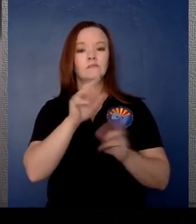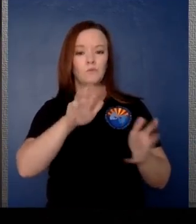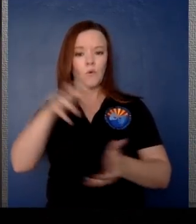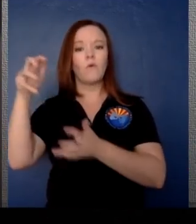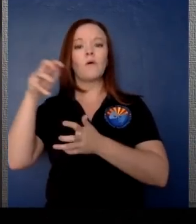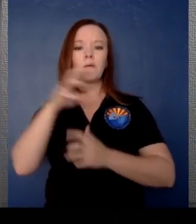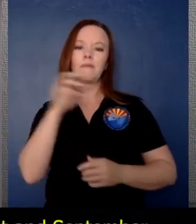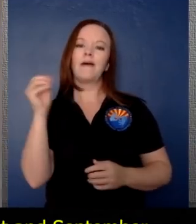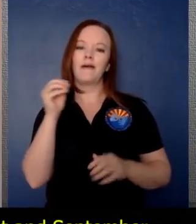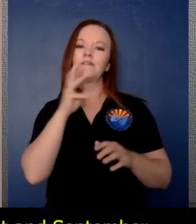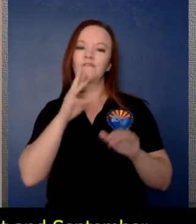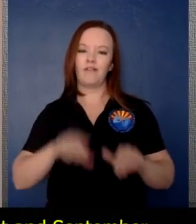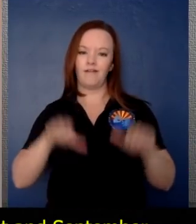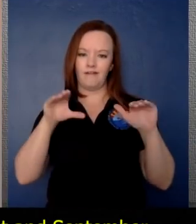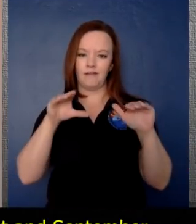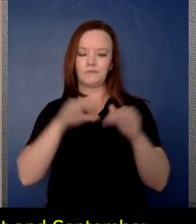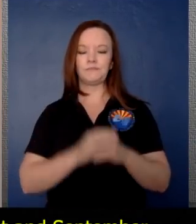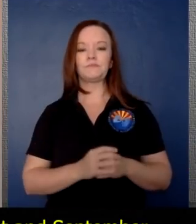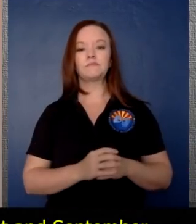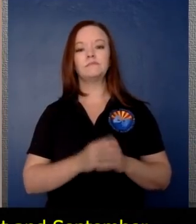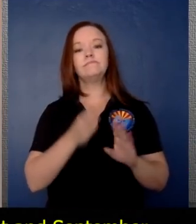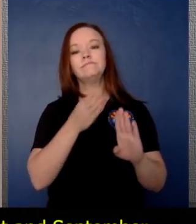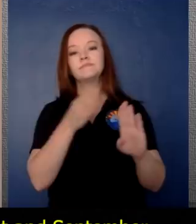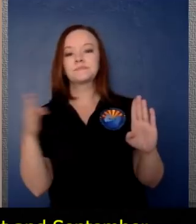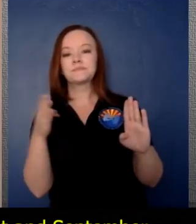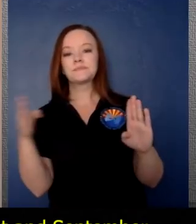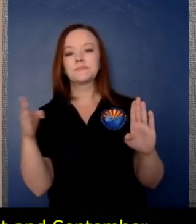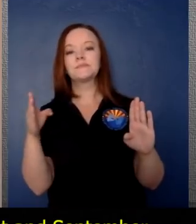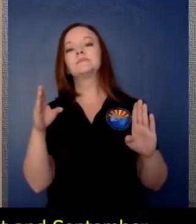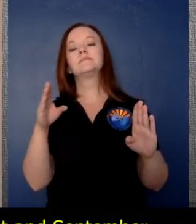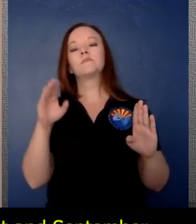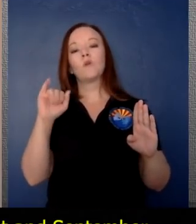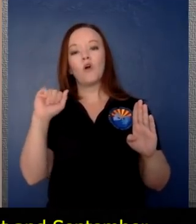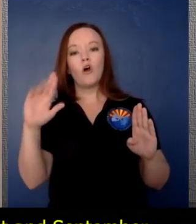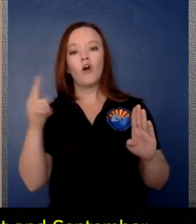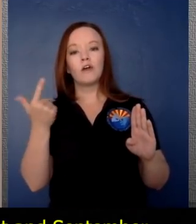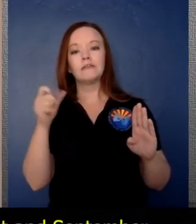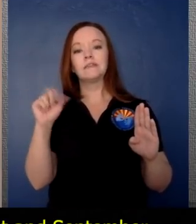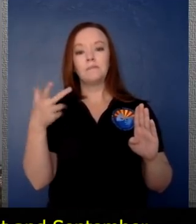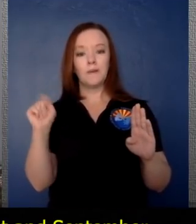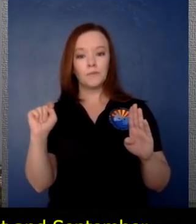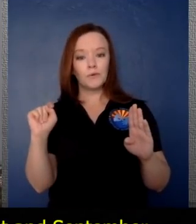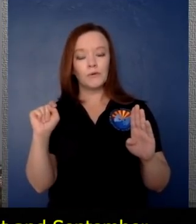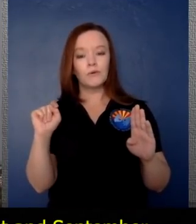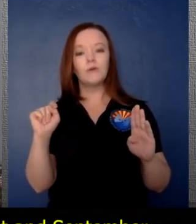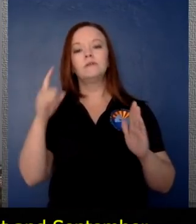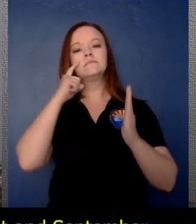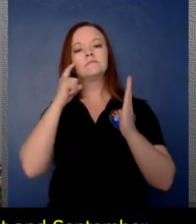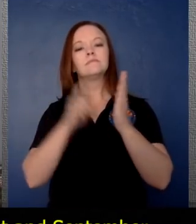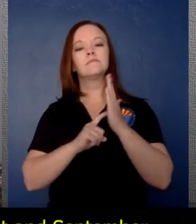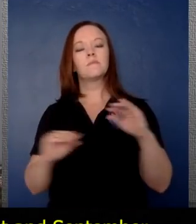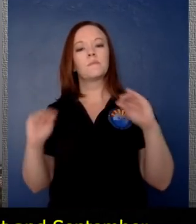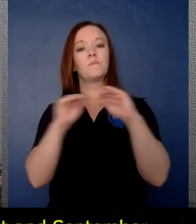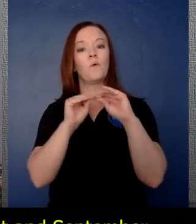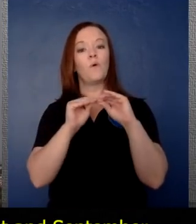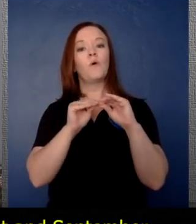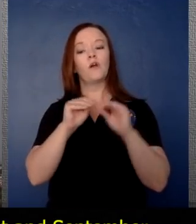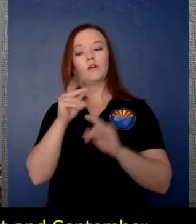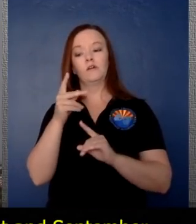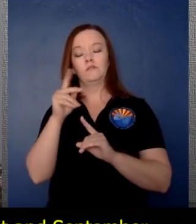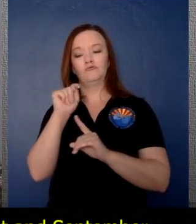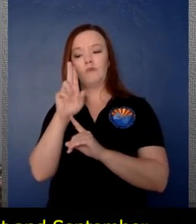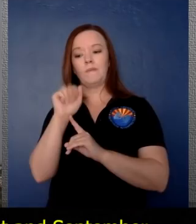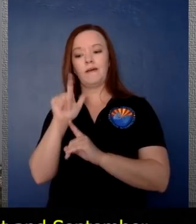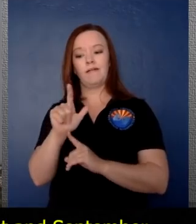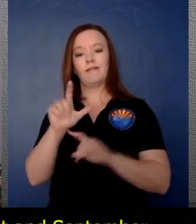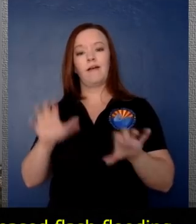isolated flash flooding. As we transition to the latter half of the monsoon season in August and September, we tend to see more influence from tropical